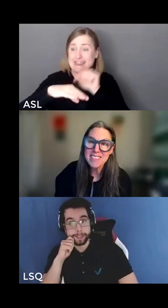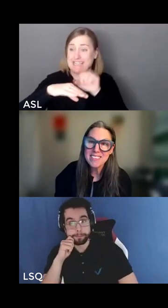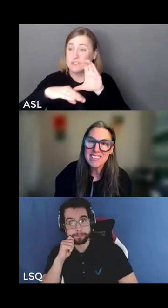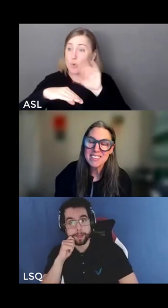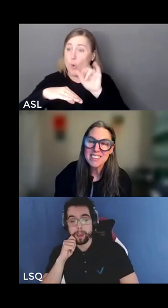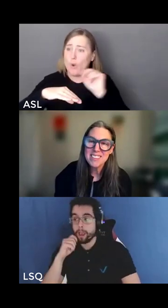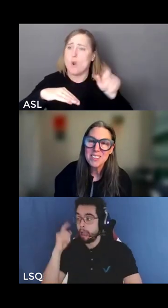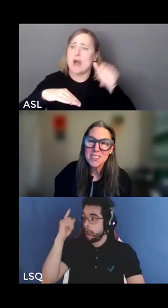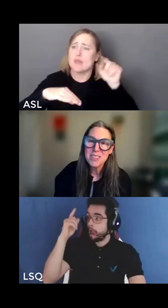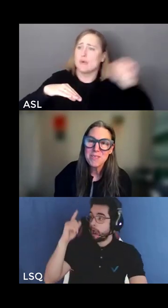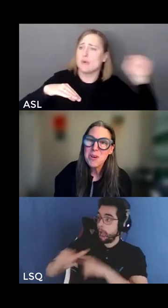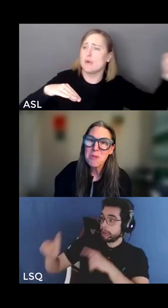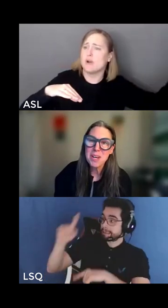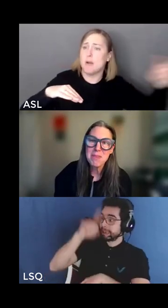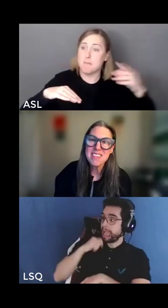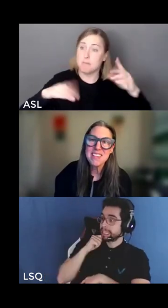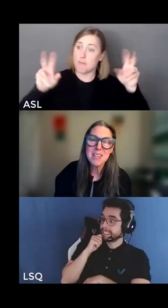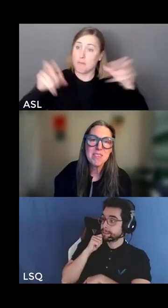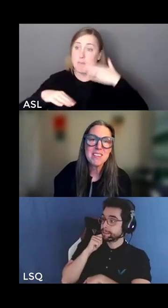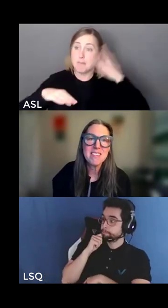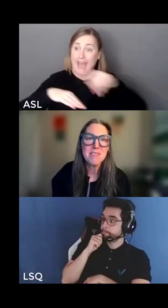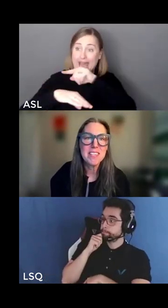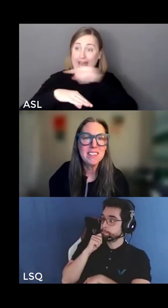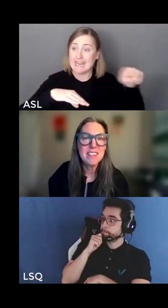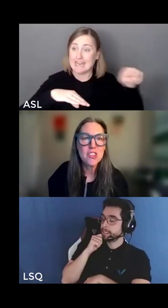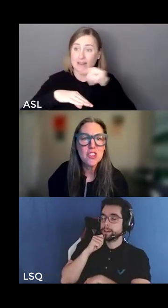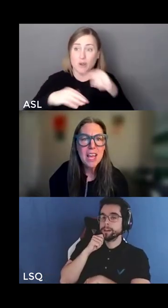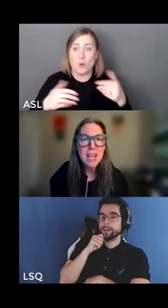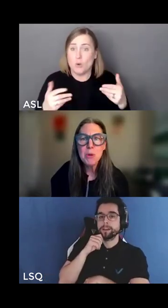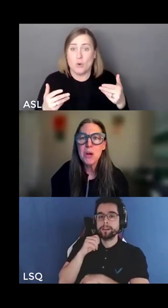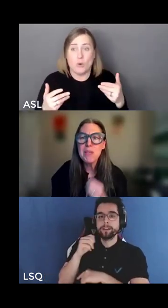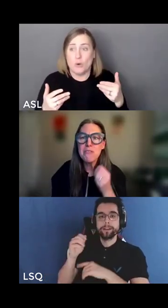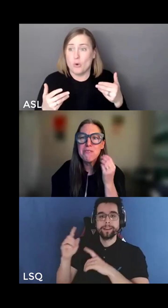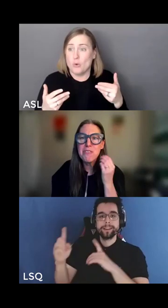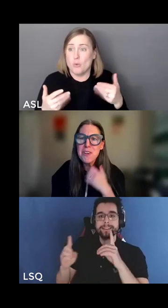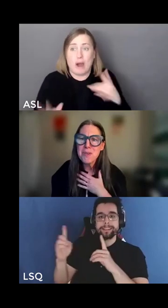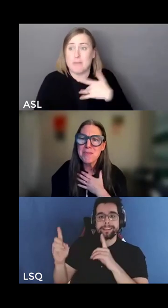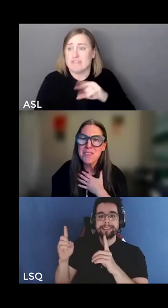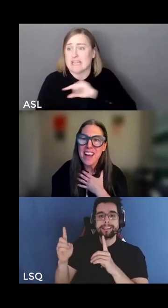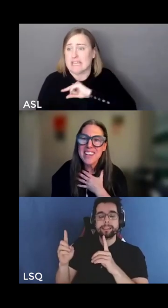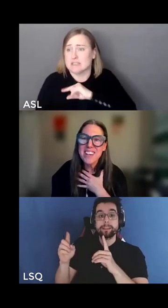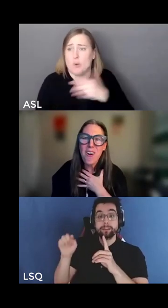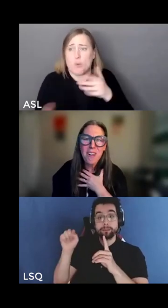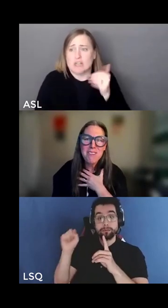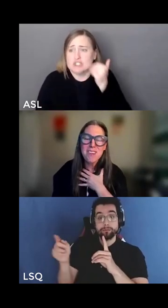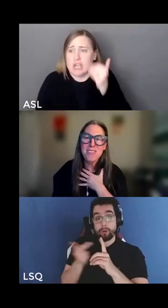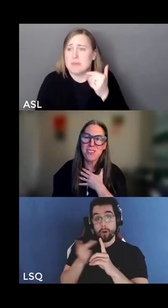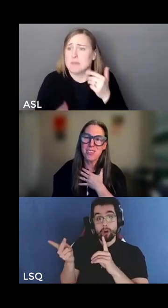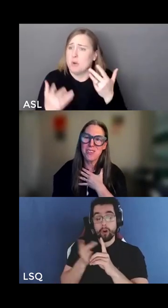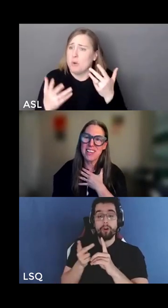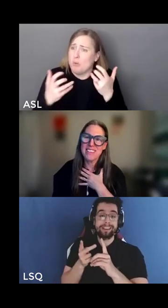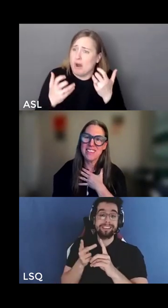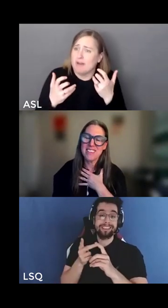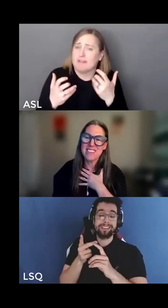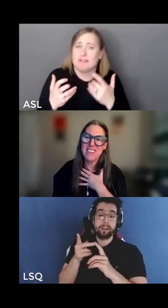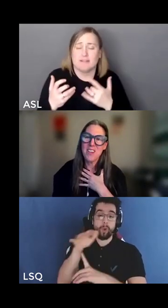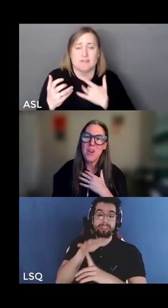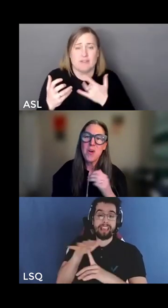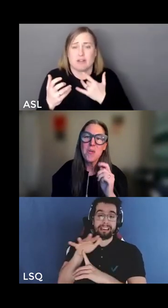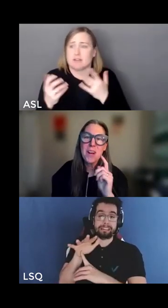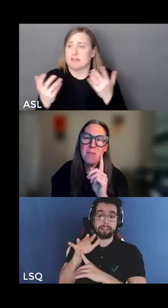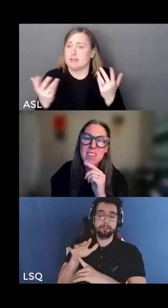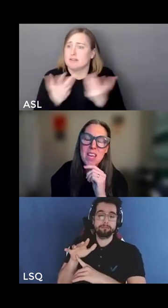bad we don't want to be sitting in positions of guilt and shame we want to be affirmed right in all of our social locations